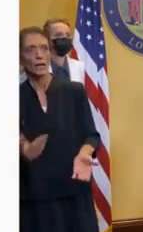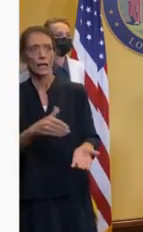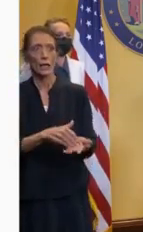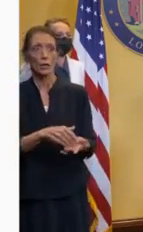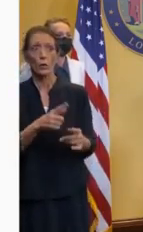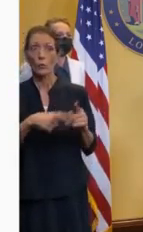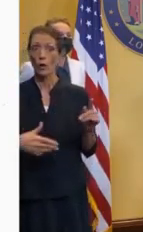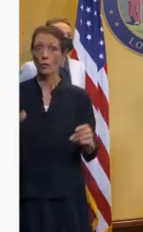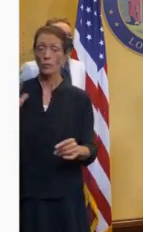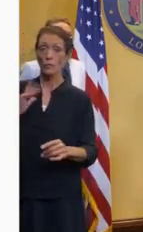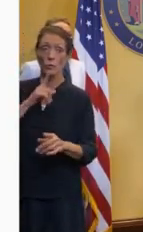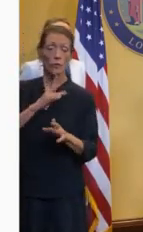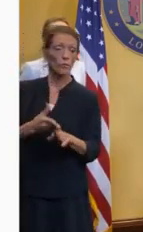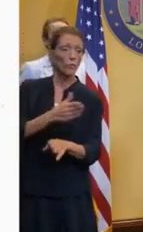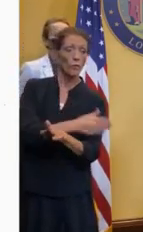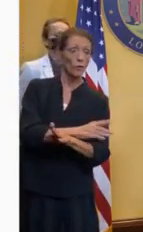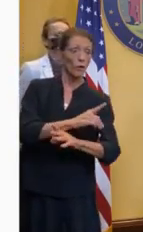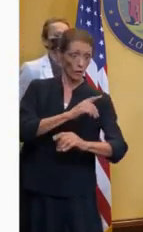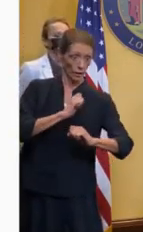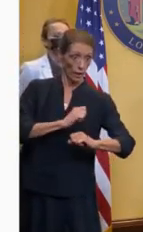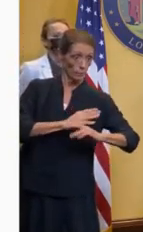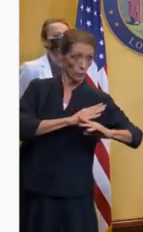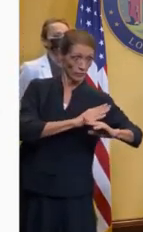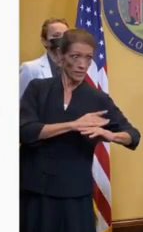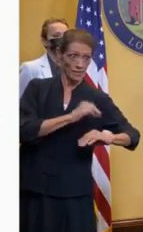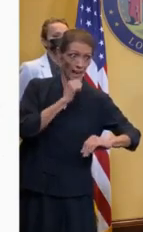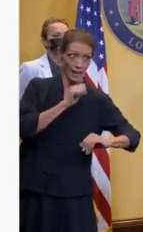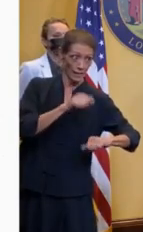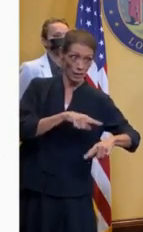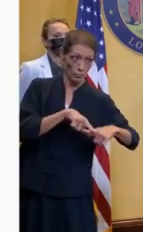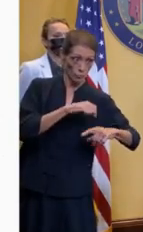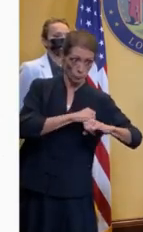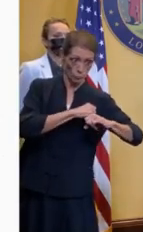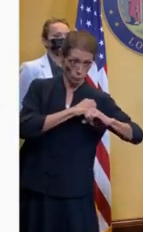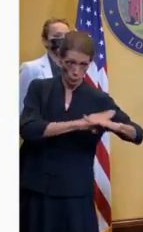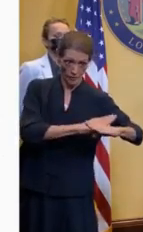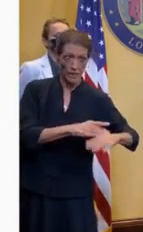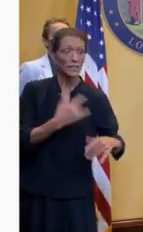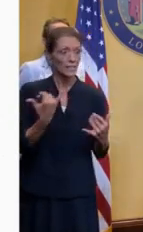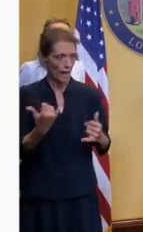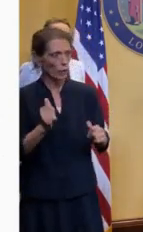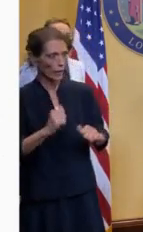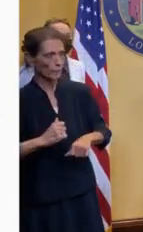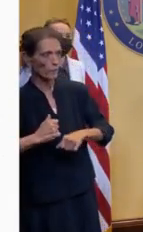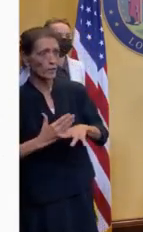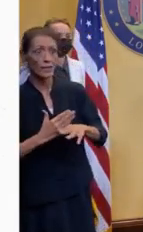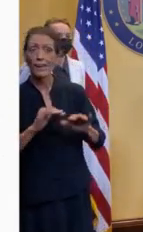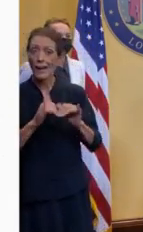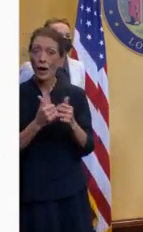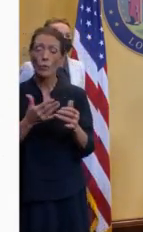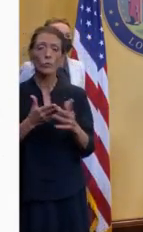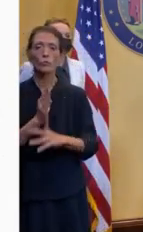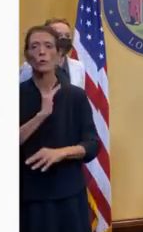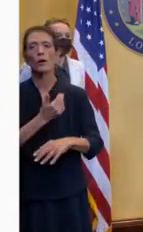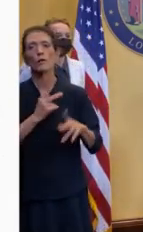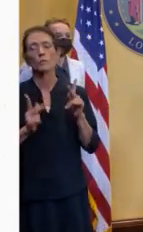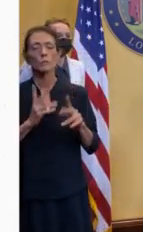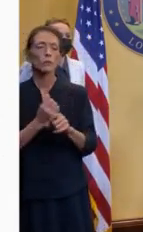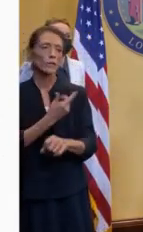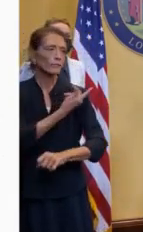unpreventable today is preventable and it's through our people getting vaccinated. Our positivity rate